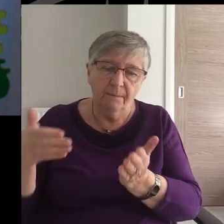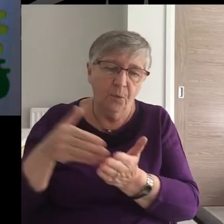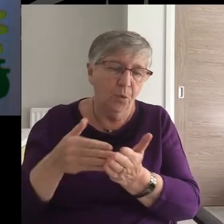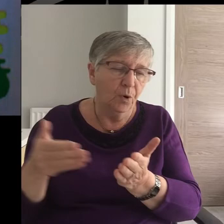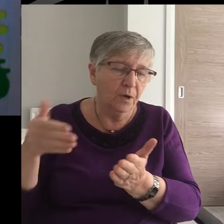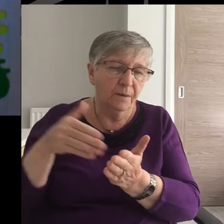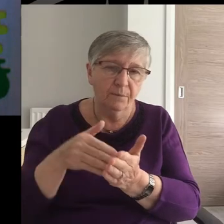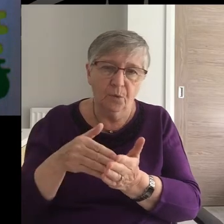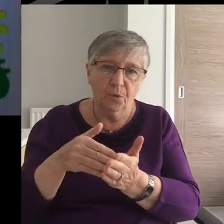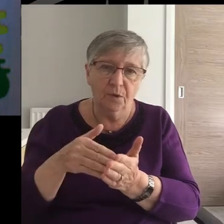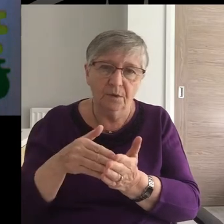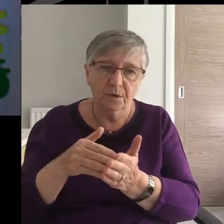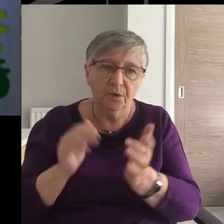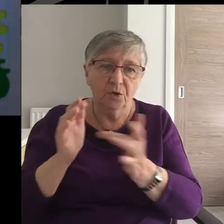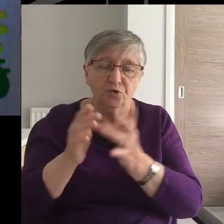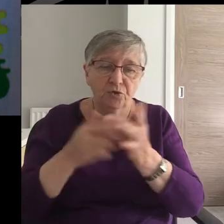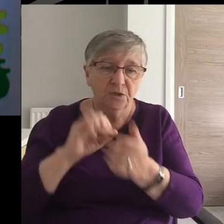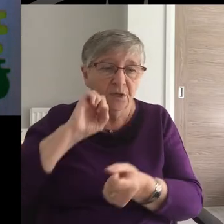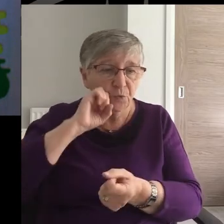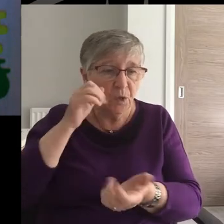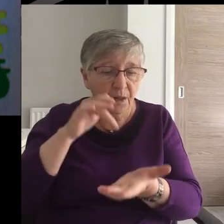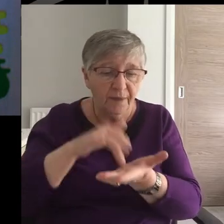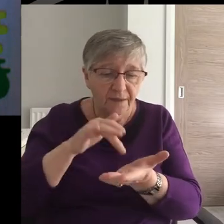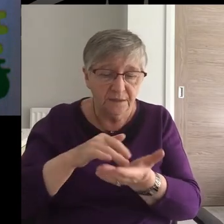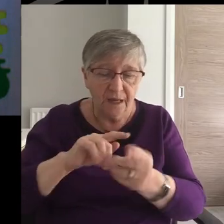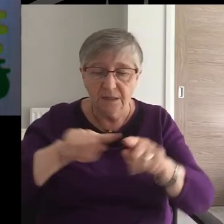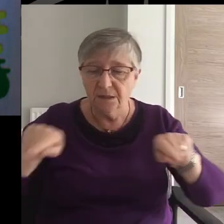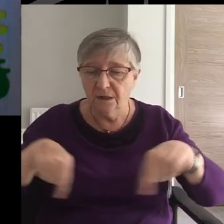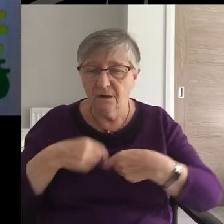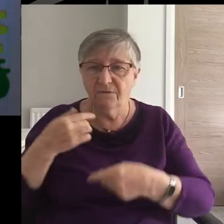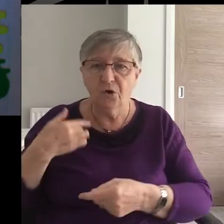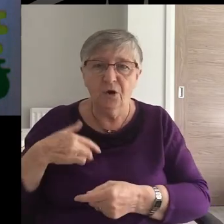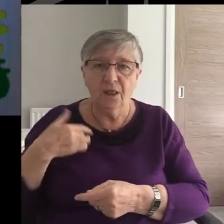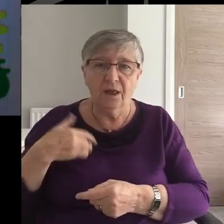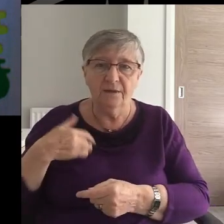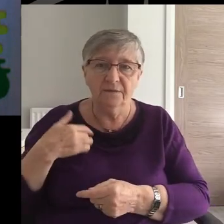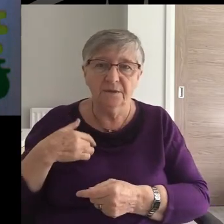that more and more Jesus would be the center of our lives,